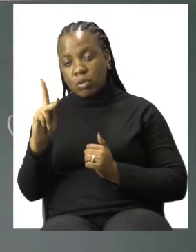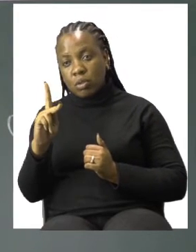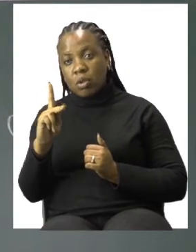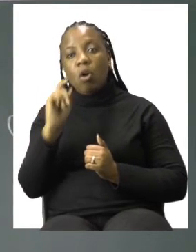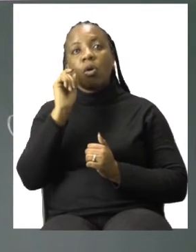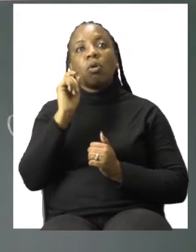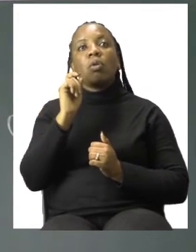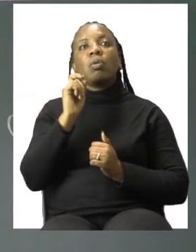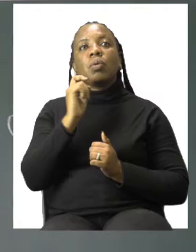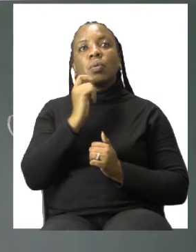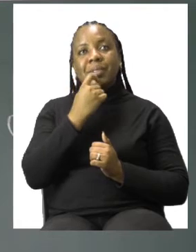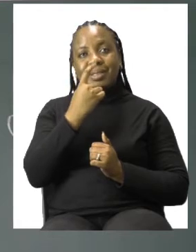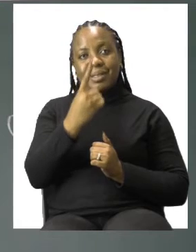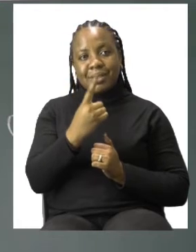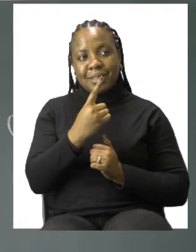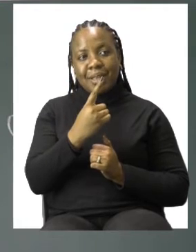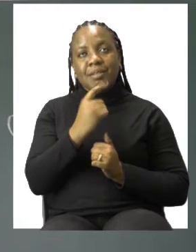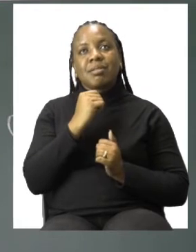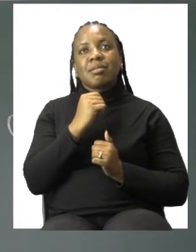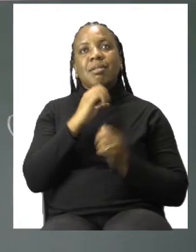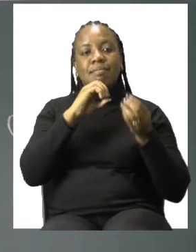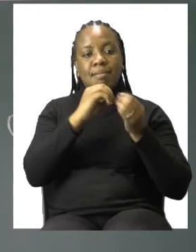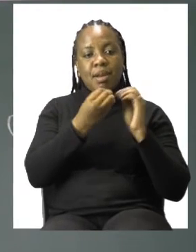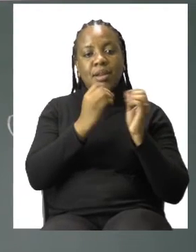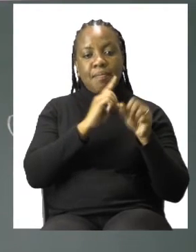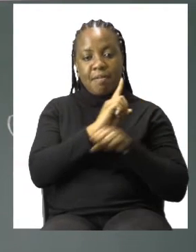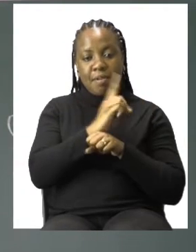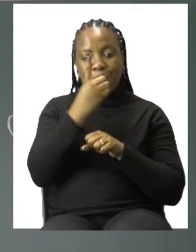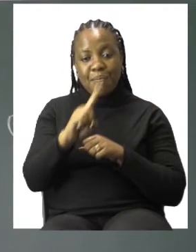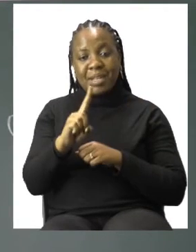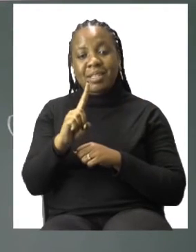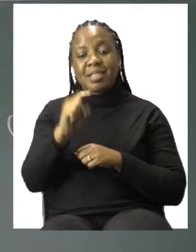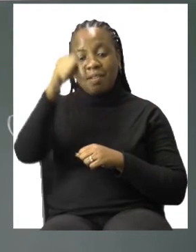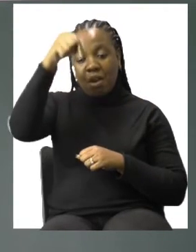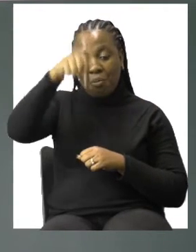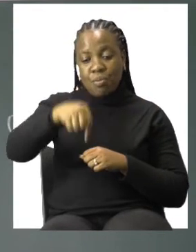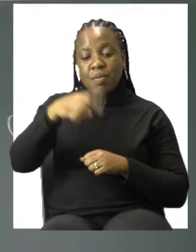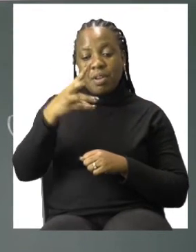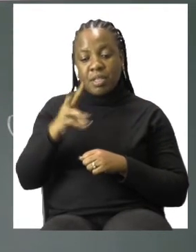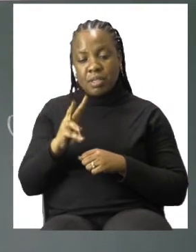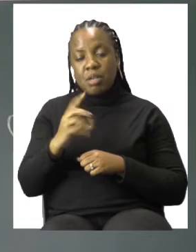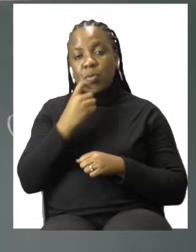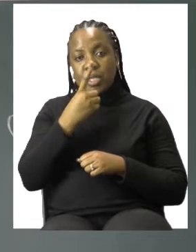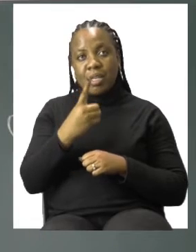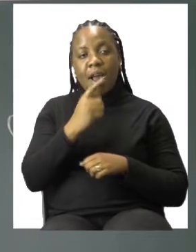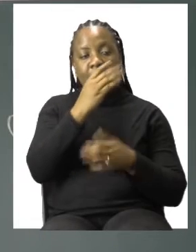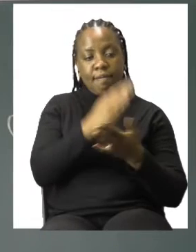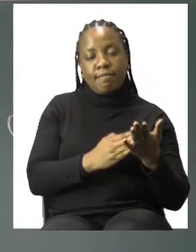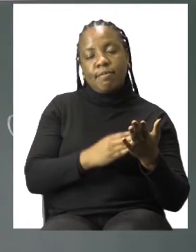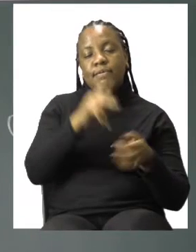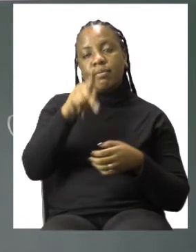past first and then the number. So let's try a few. I